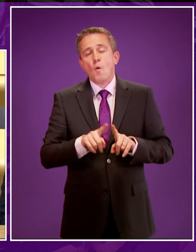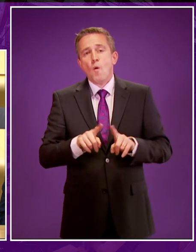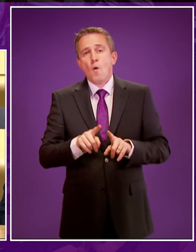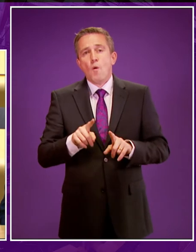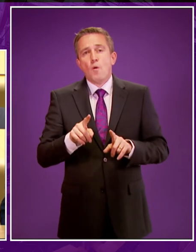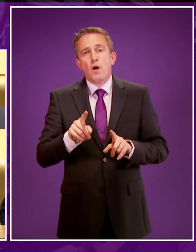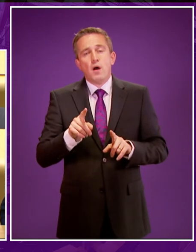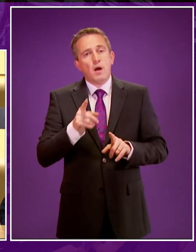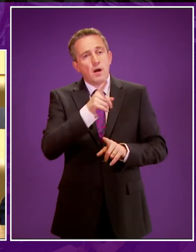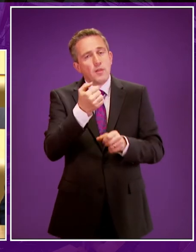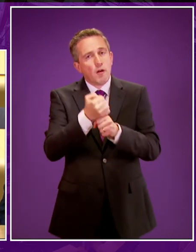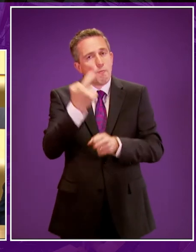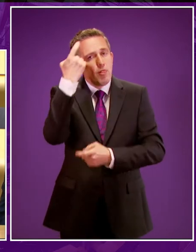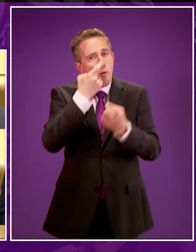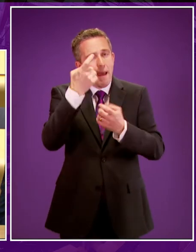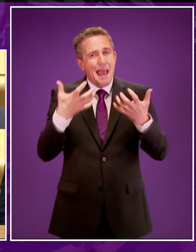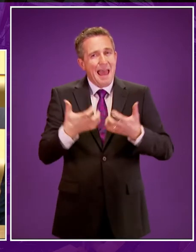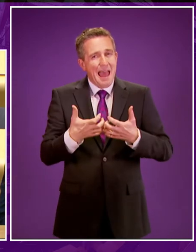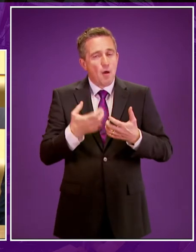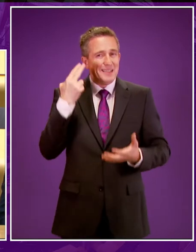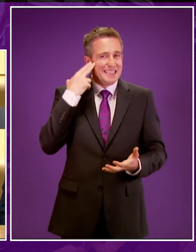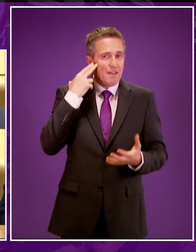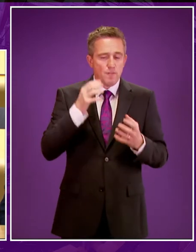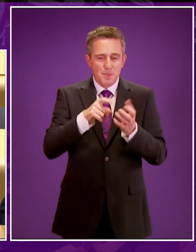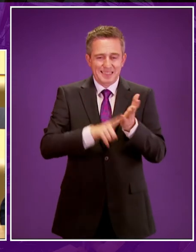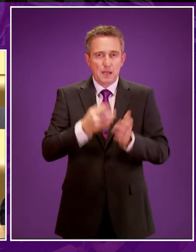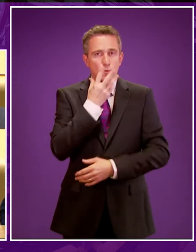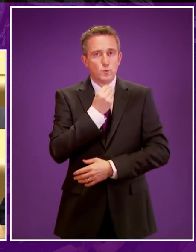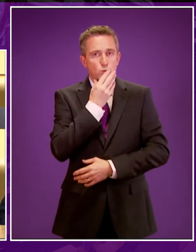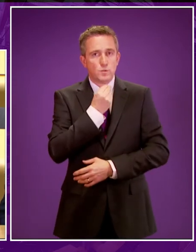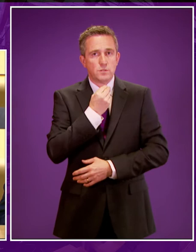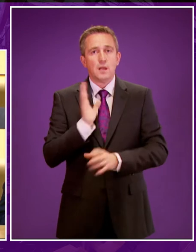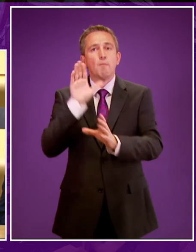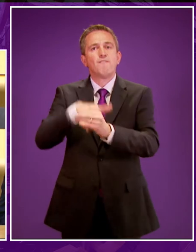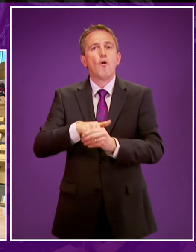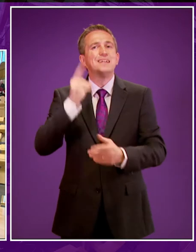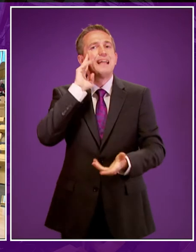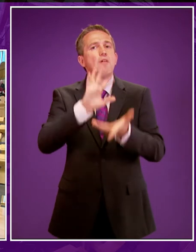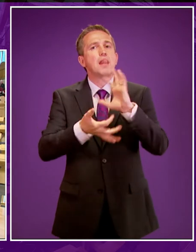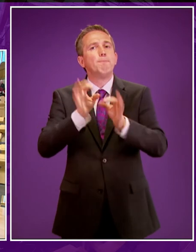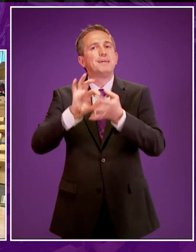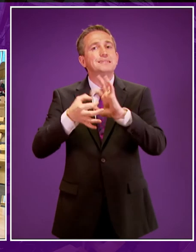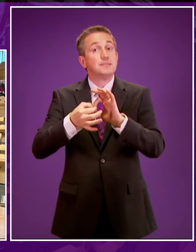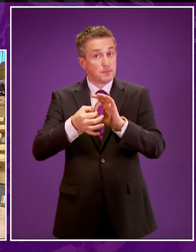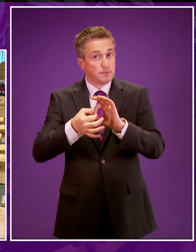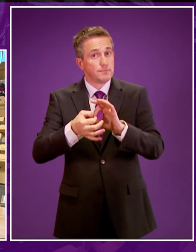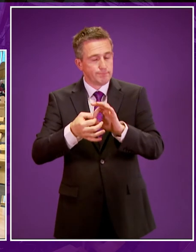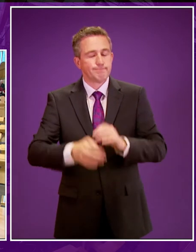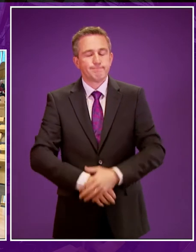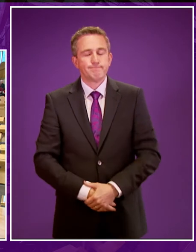could support deaf BSL users who would like to participate in a Deaflympics? Minister.